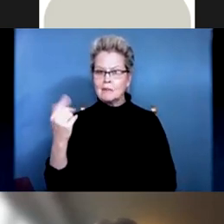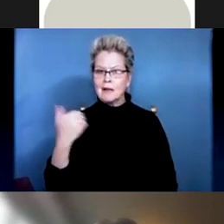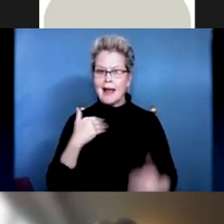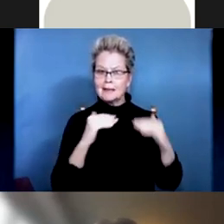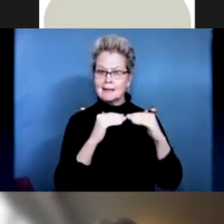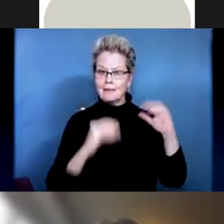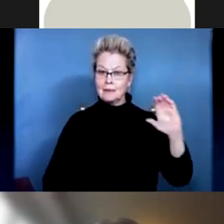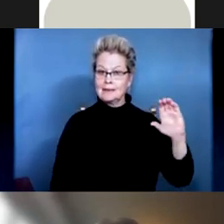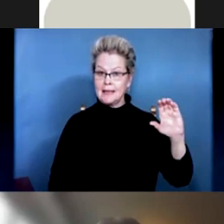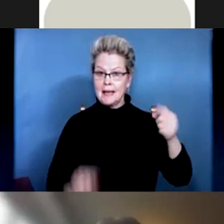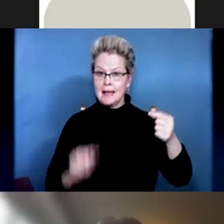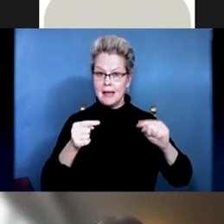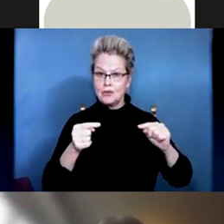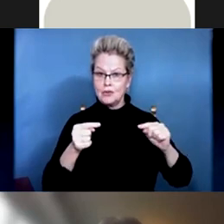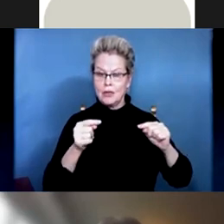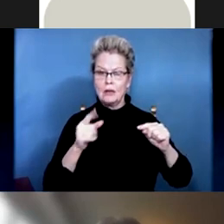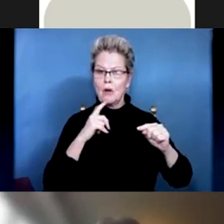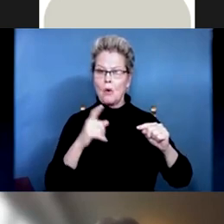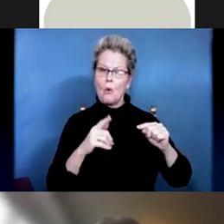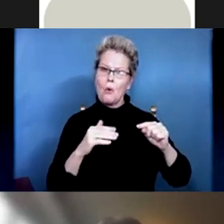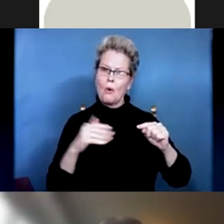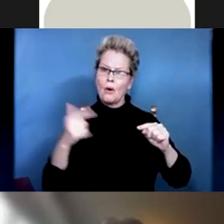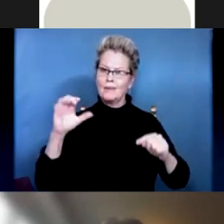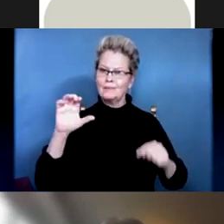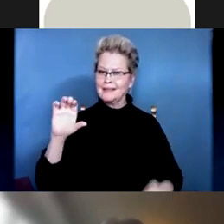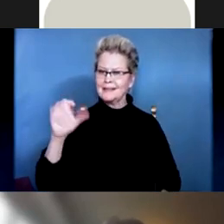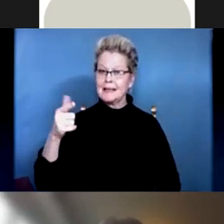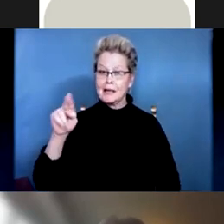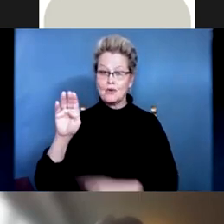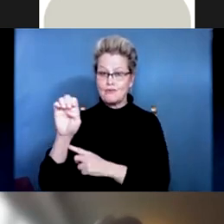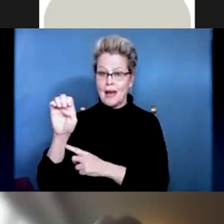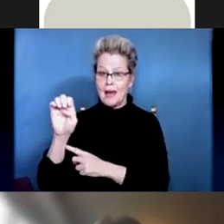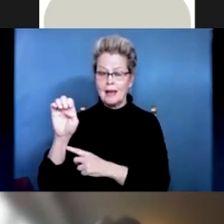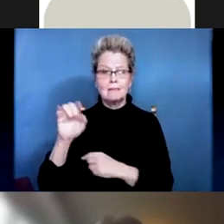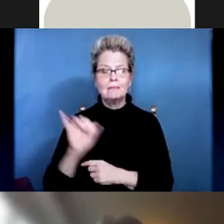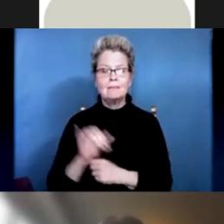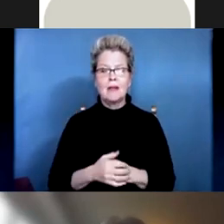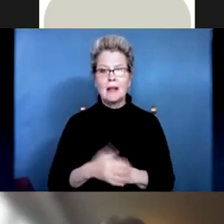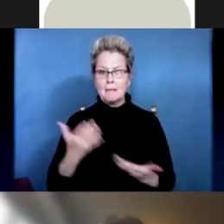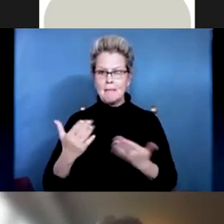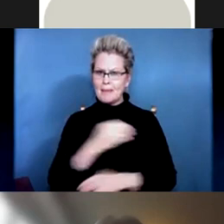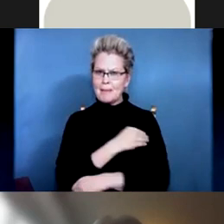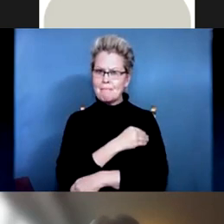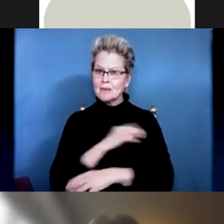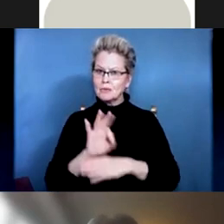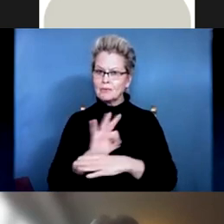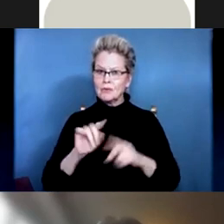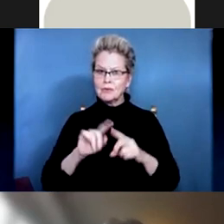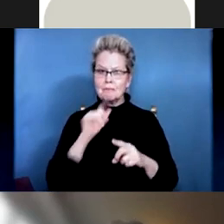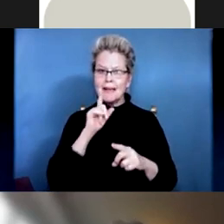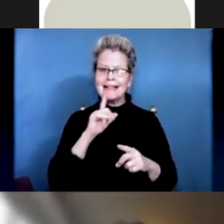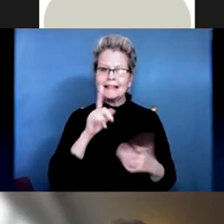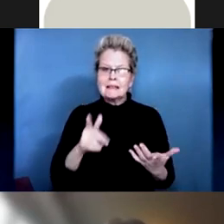injury or C-grade injury. They may have muscle function, but it's not functional